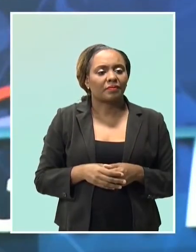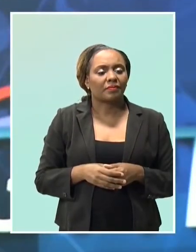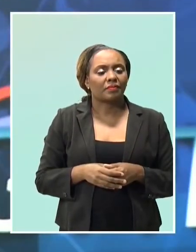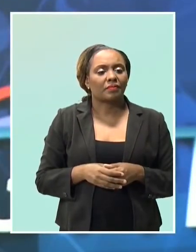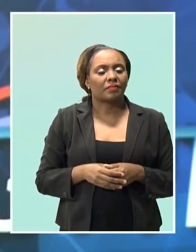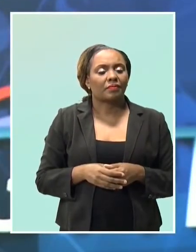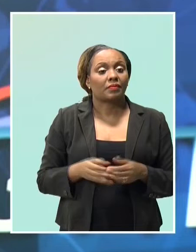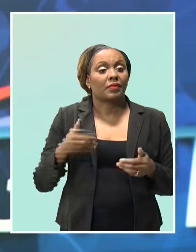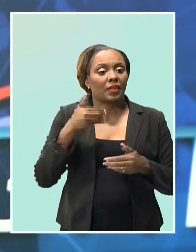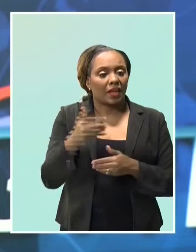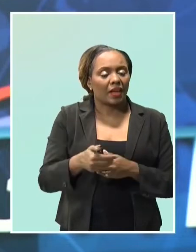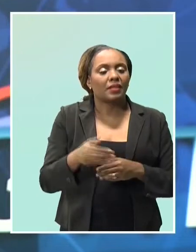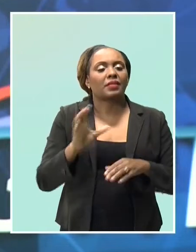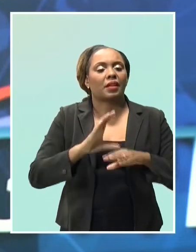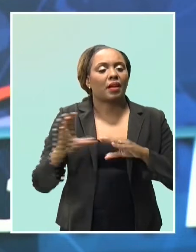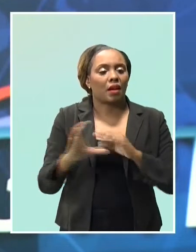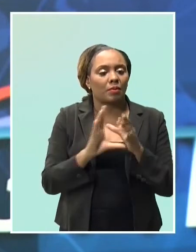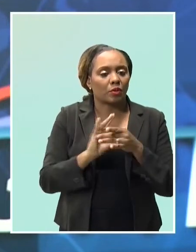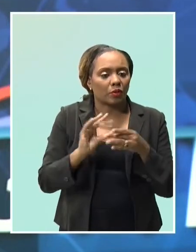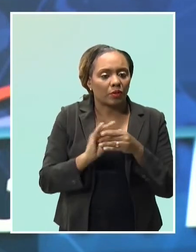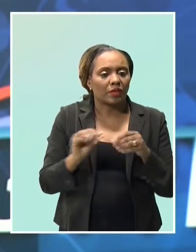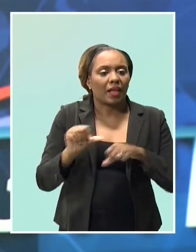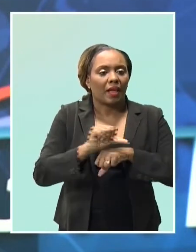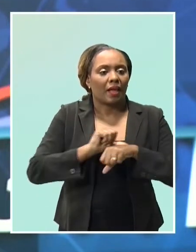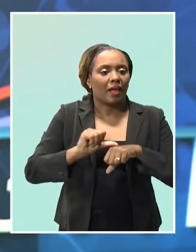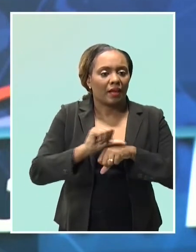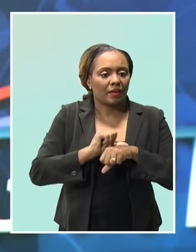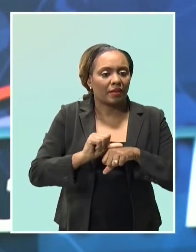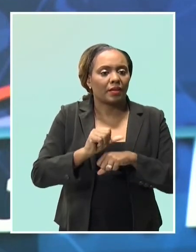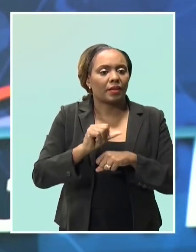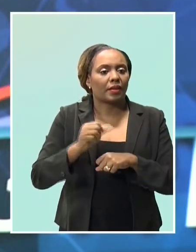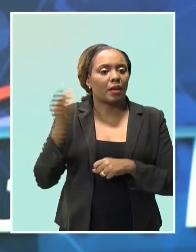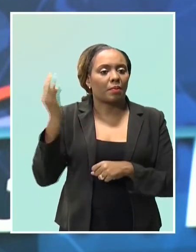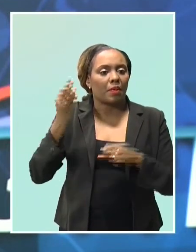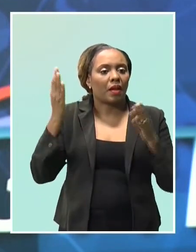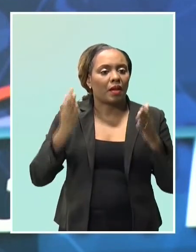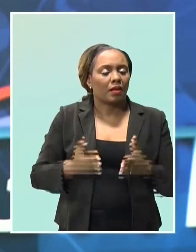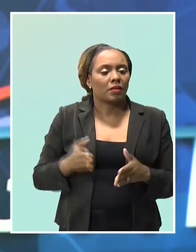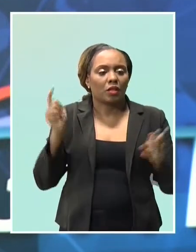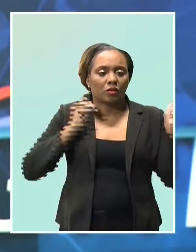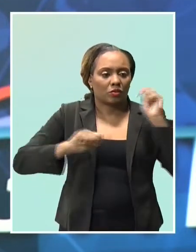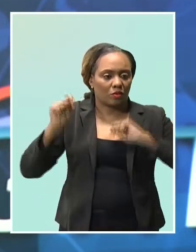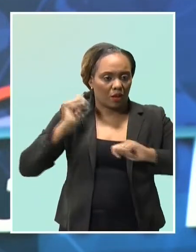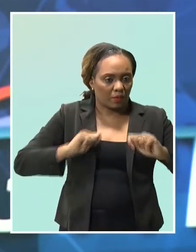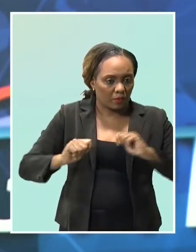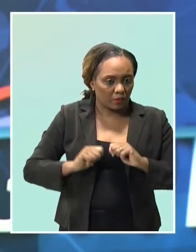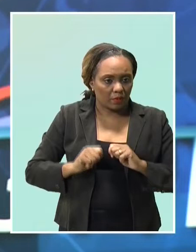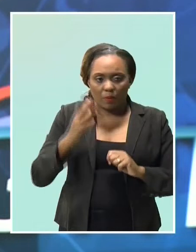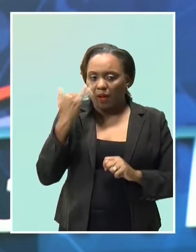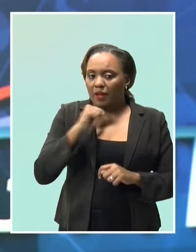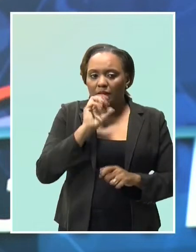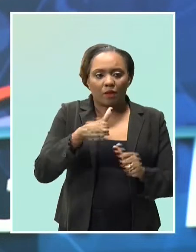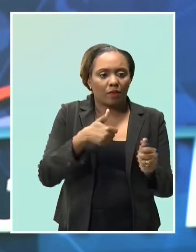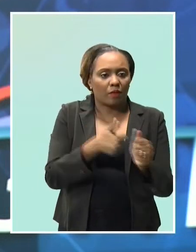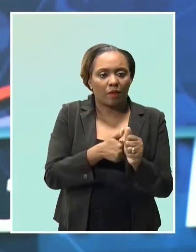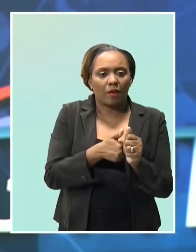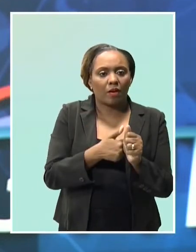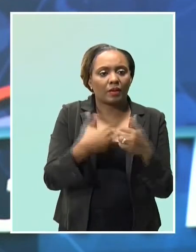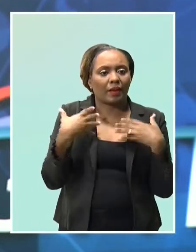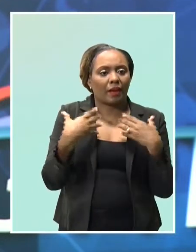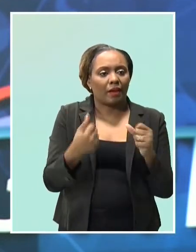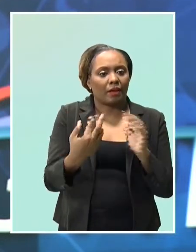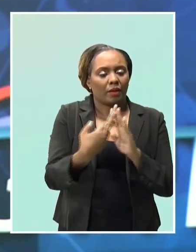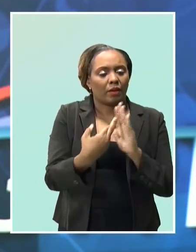Well, still to come, a pastor in Antigua in trouble with the law for failure to comply with public health regulations banning gatherings